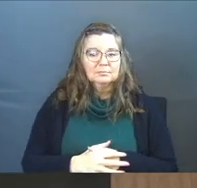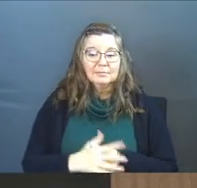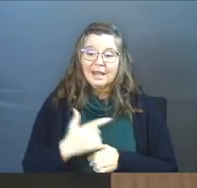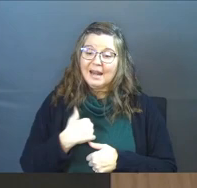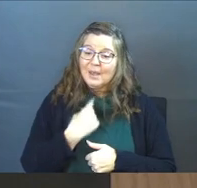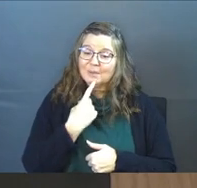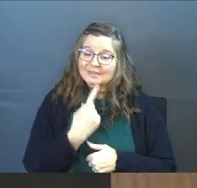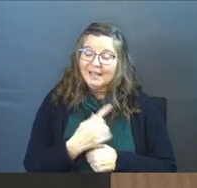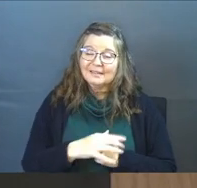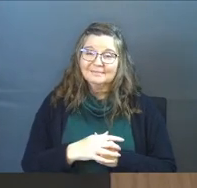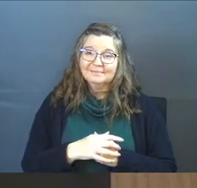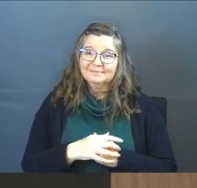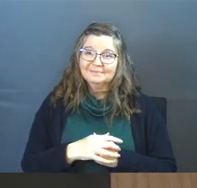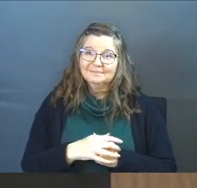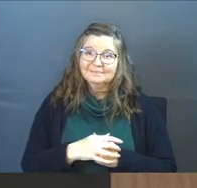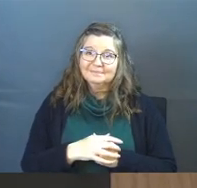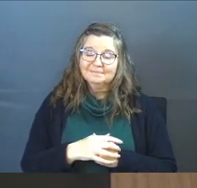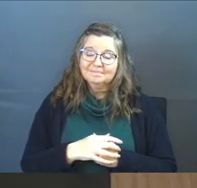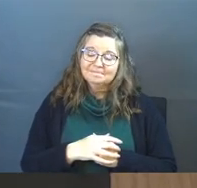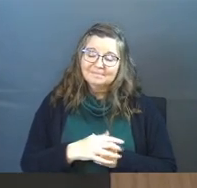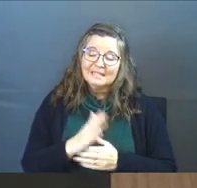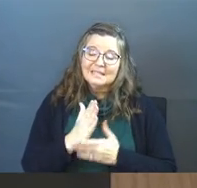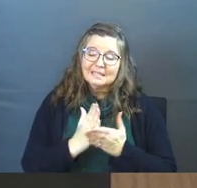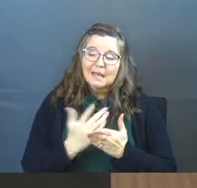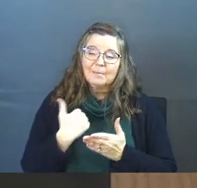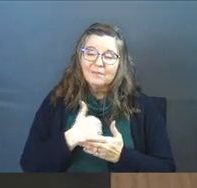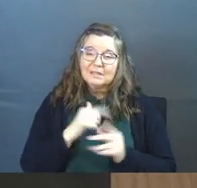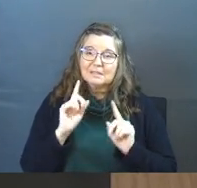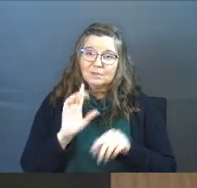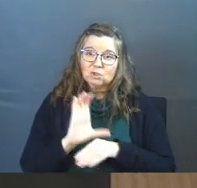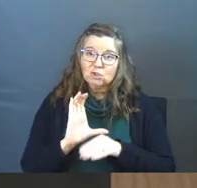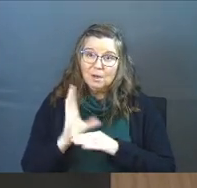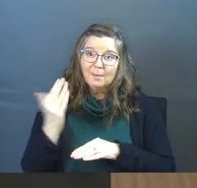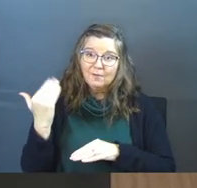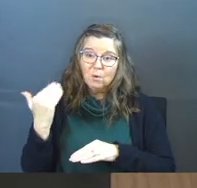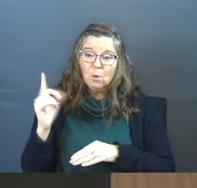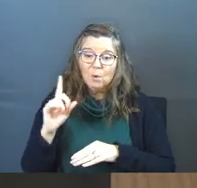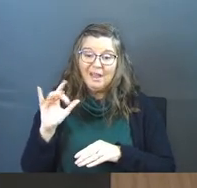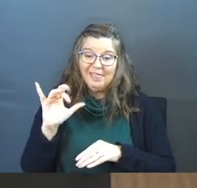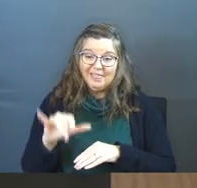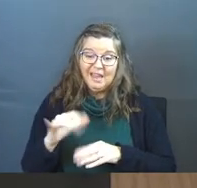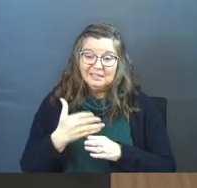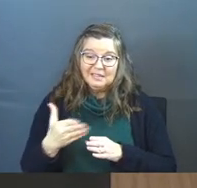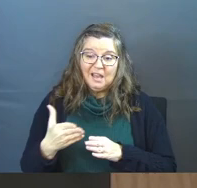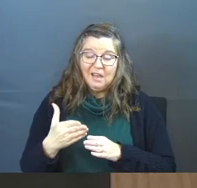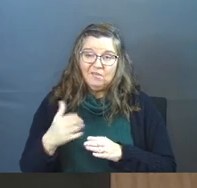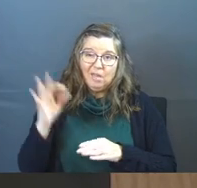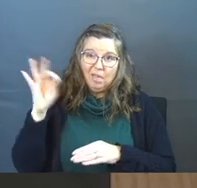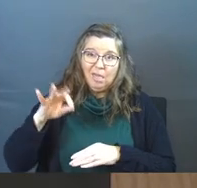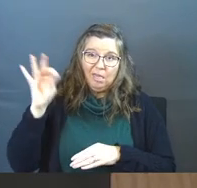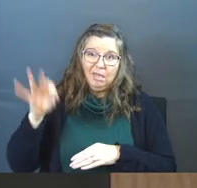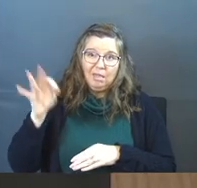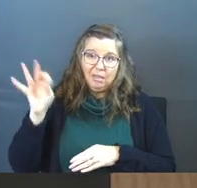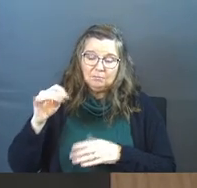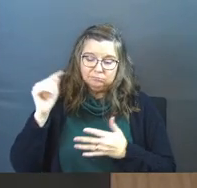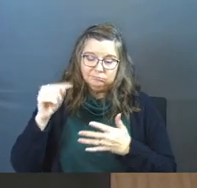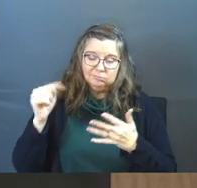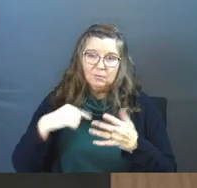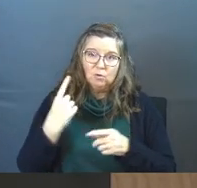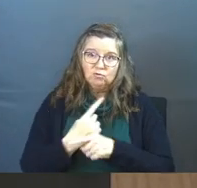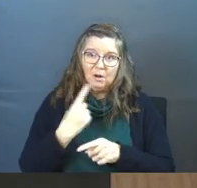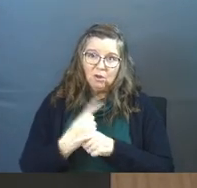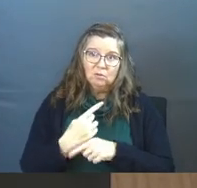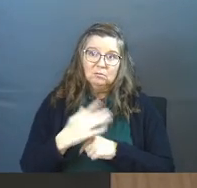And I would say, some of us have been to churches before where that stuff gets talked about on a regular basis.